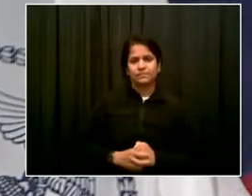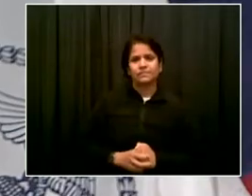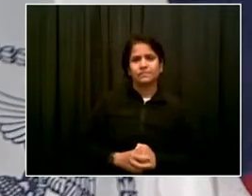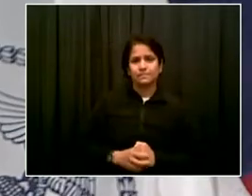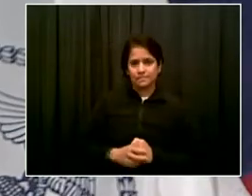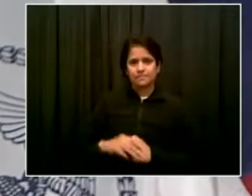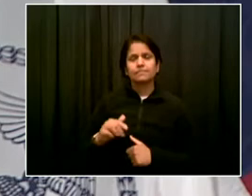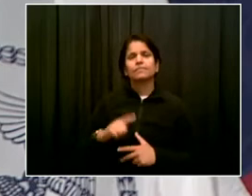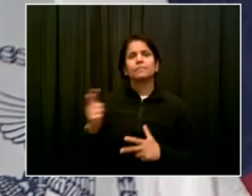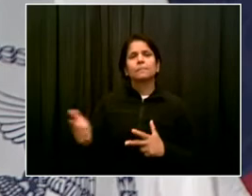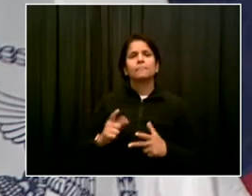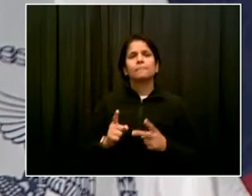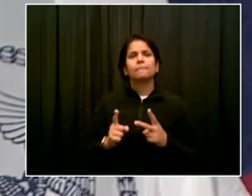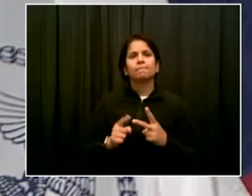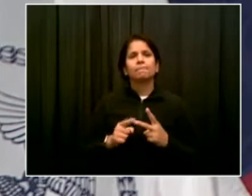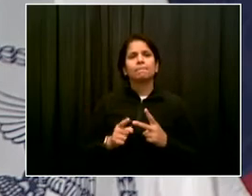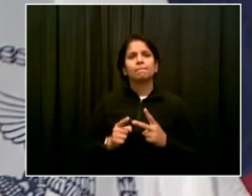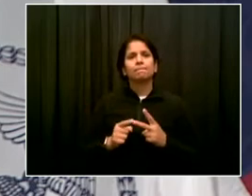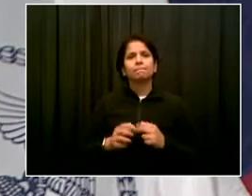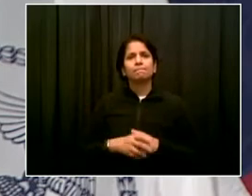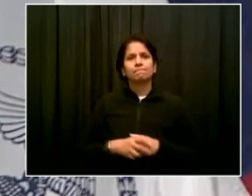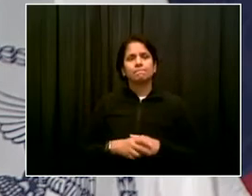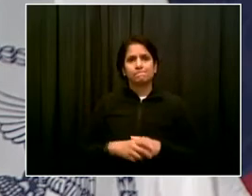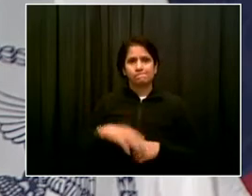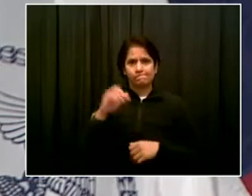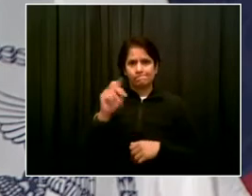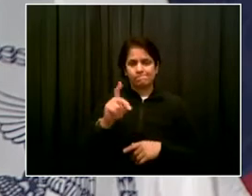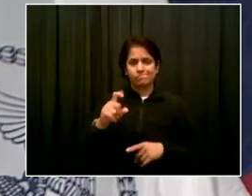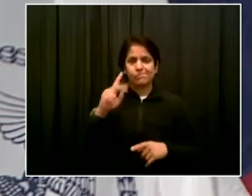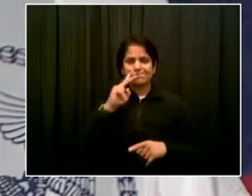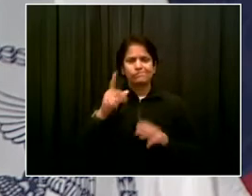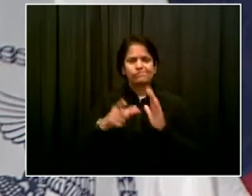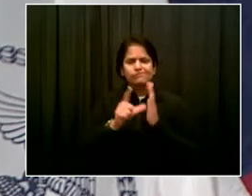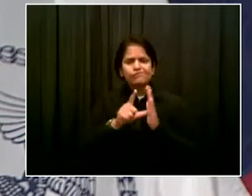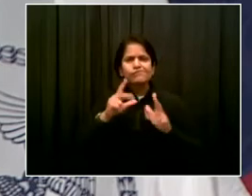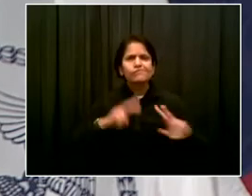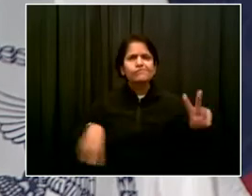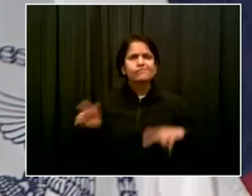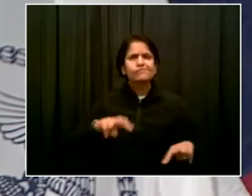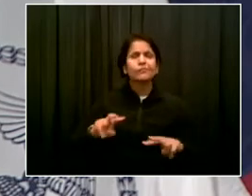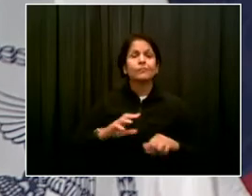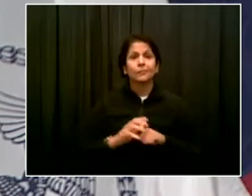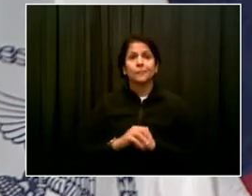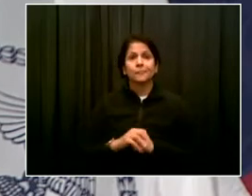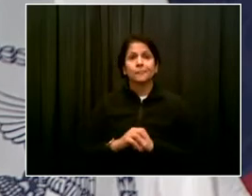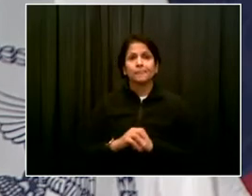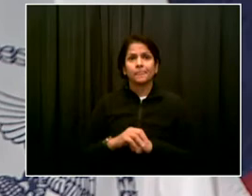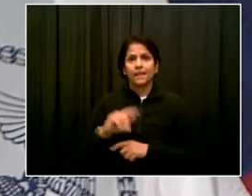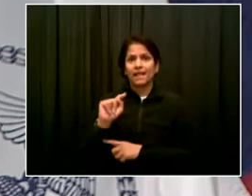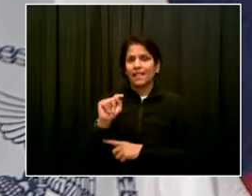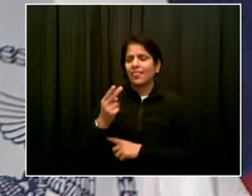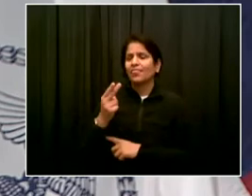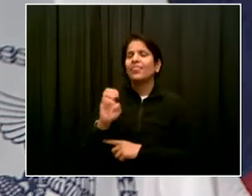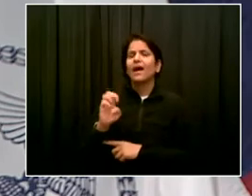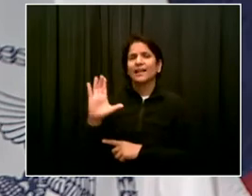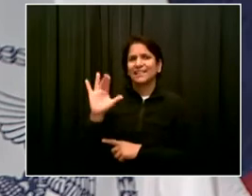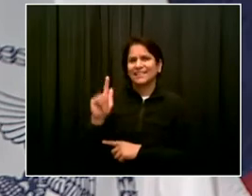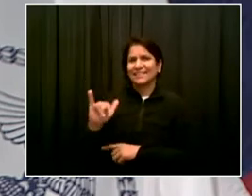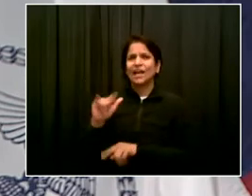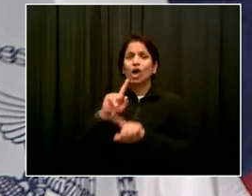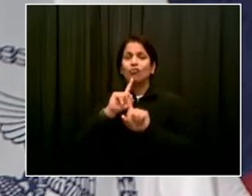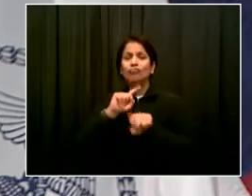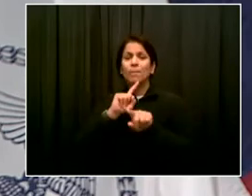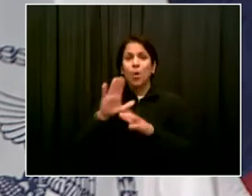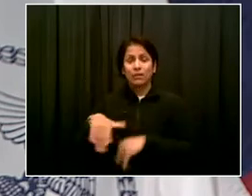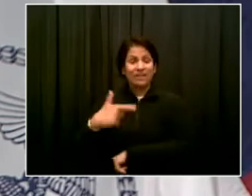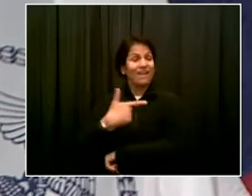city's, uh, vaccine coverage by zip code, and I'm seeing that there are some neighborhoods, um, in Brooklyn, particularly